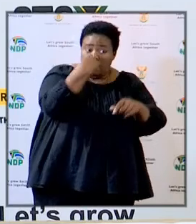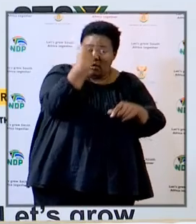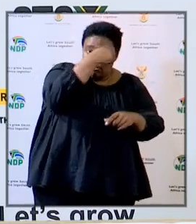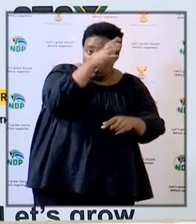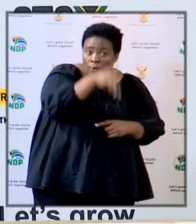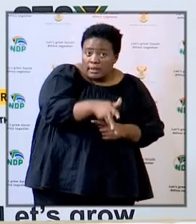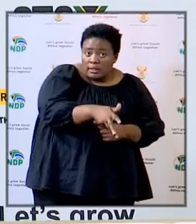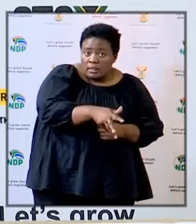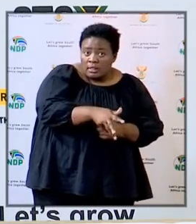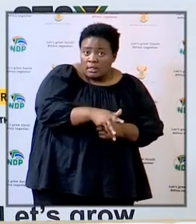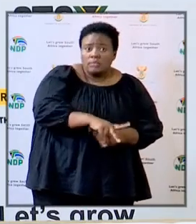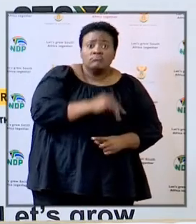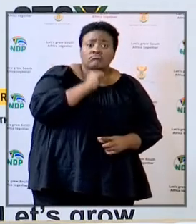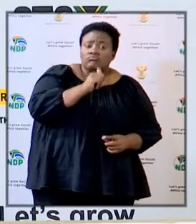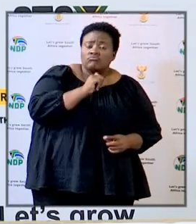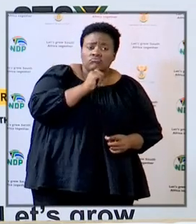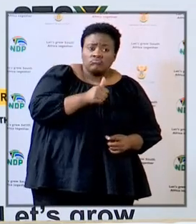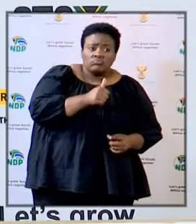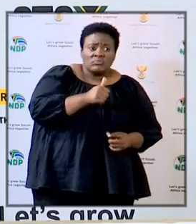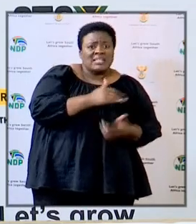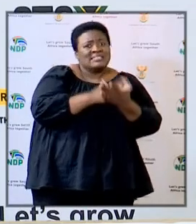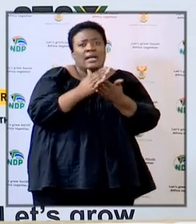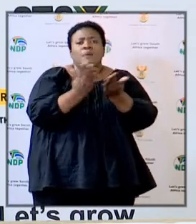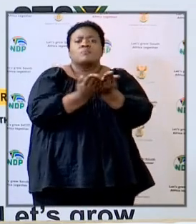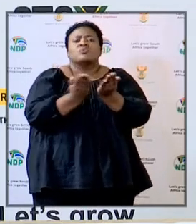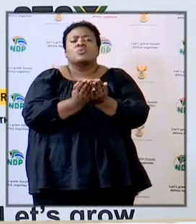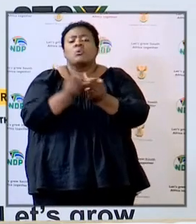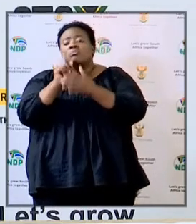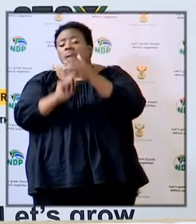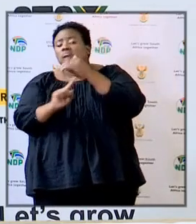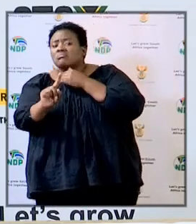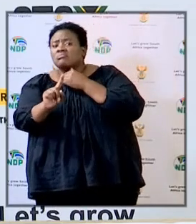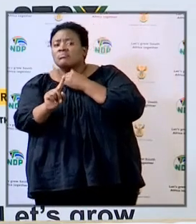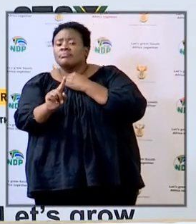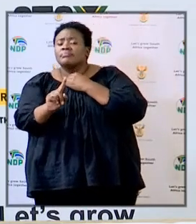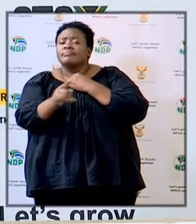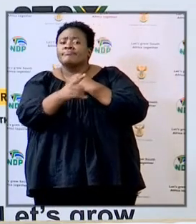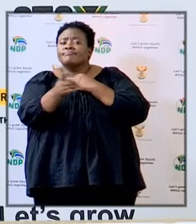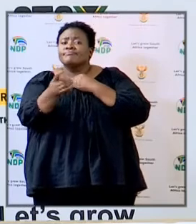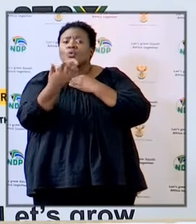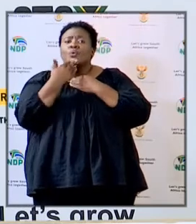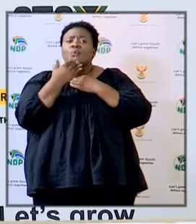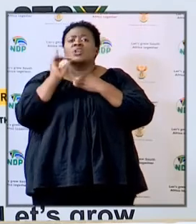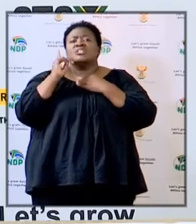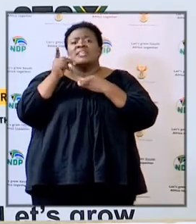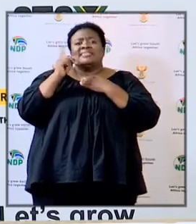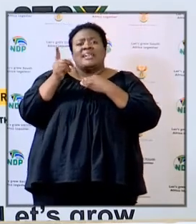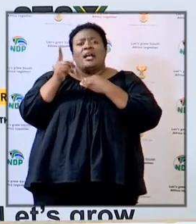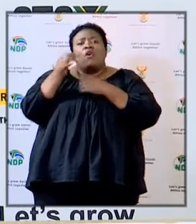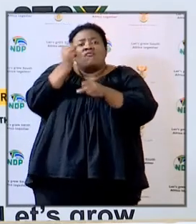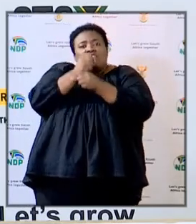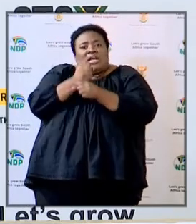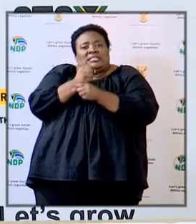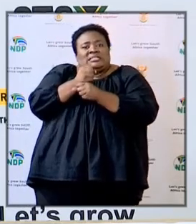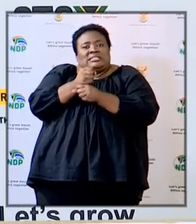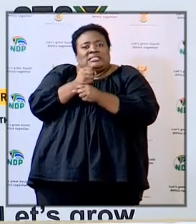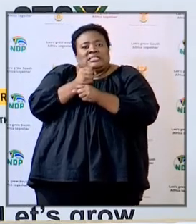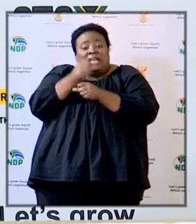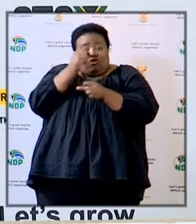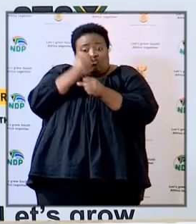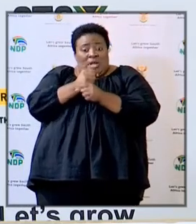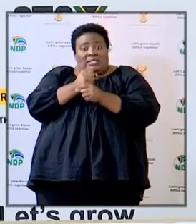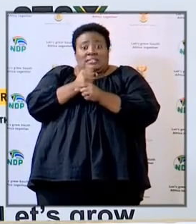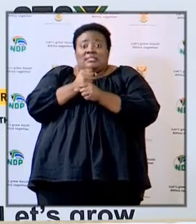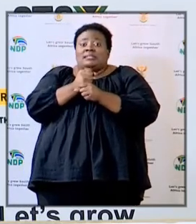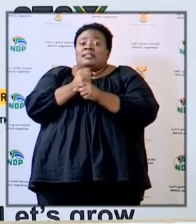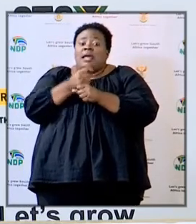people are going to screen whether it's in some schools where I went it was teachers of grades that are not